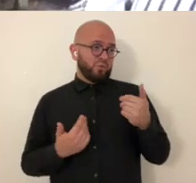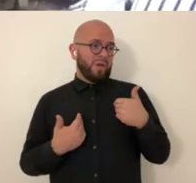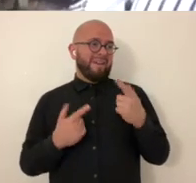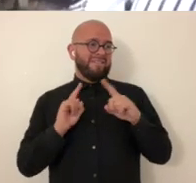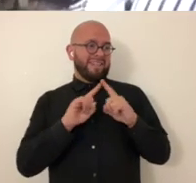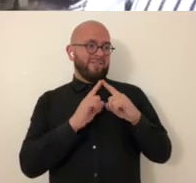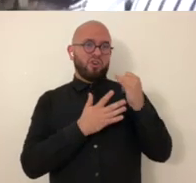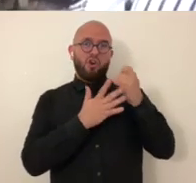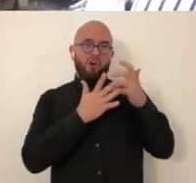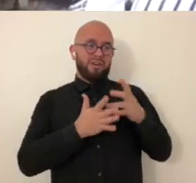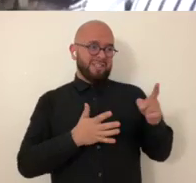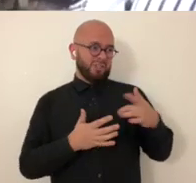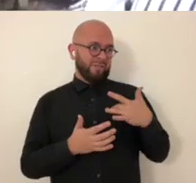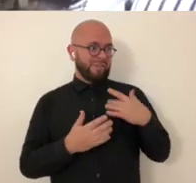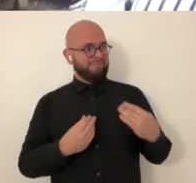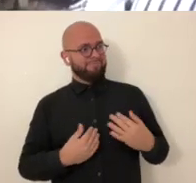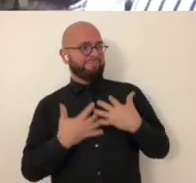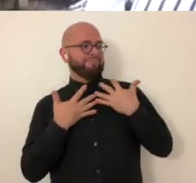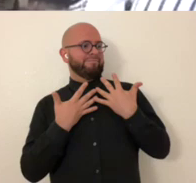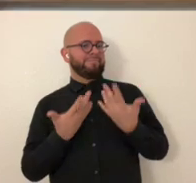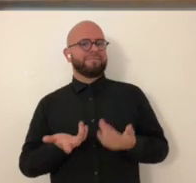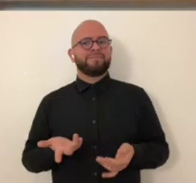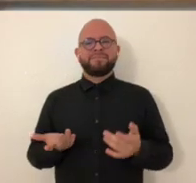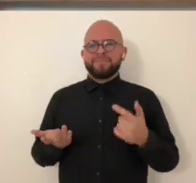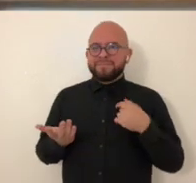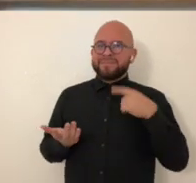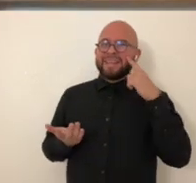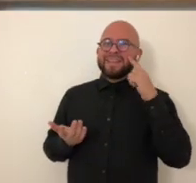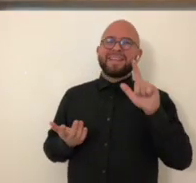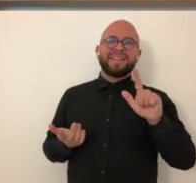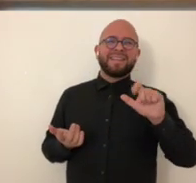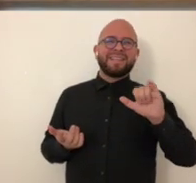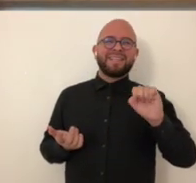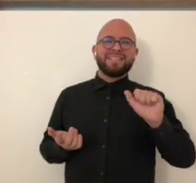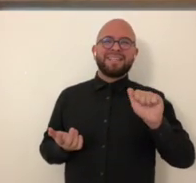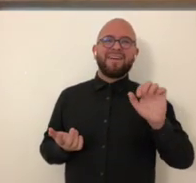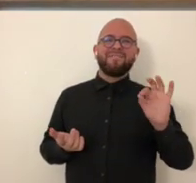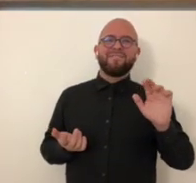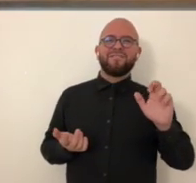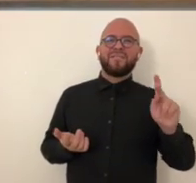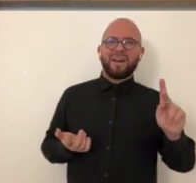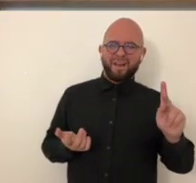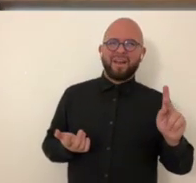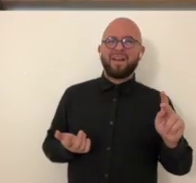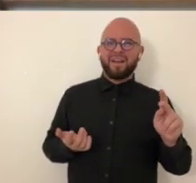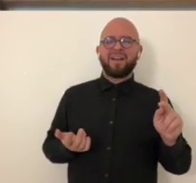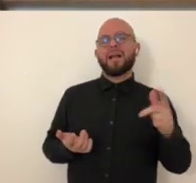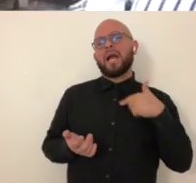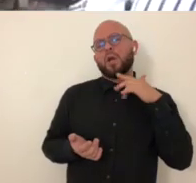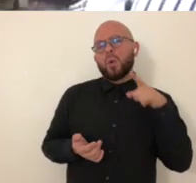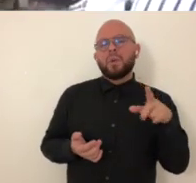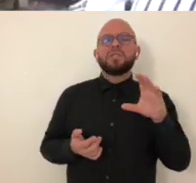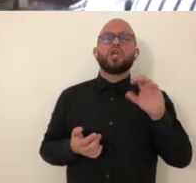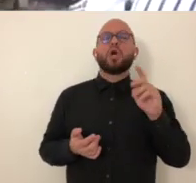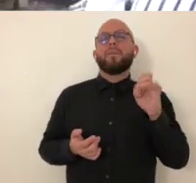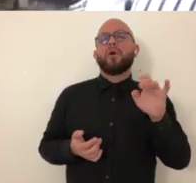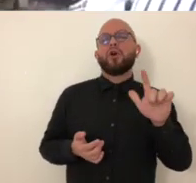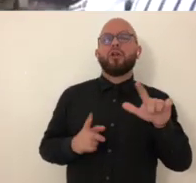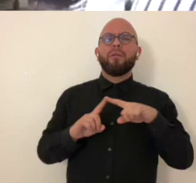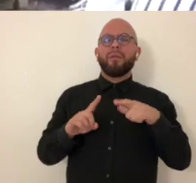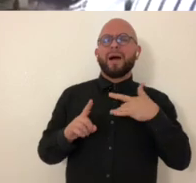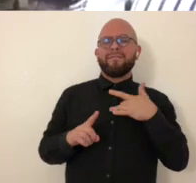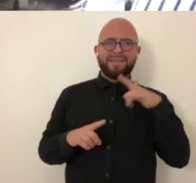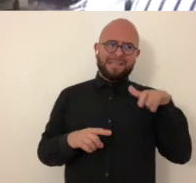for sure or there are different artists that you view as like being inspirations um i think you know